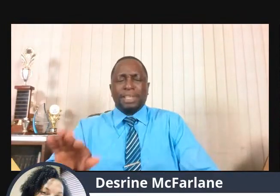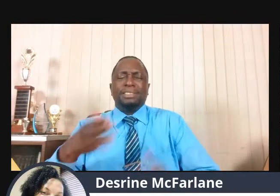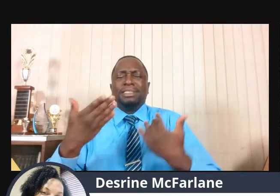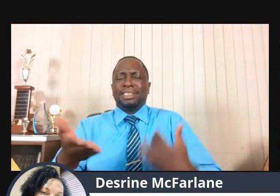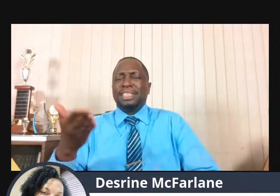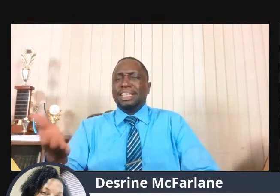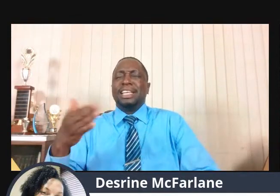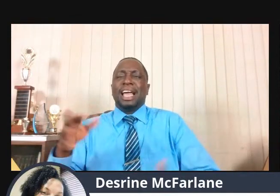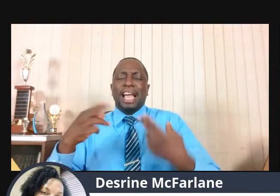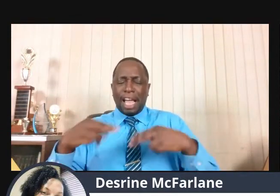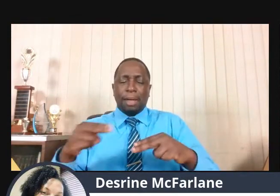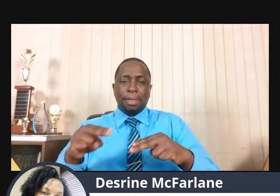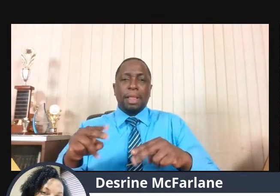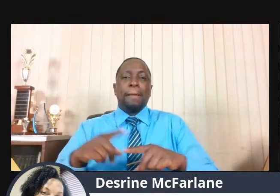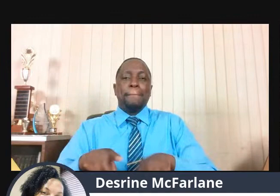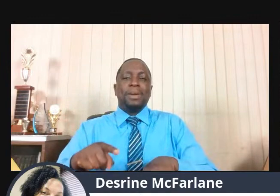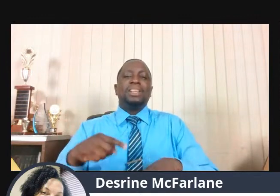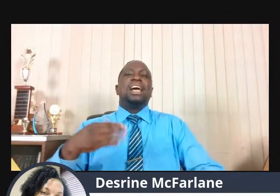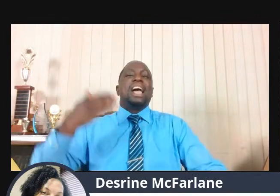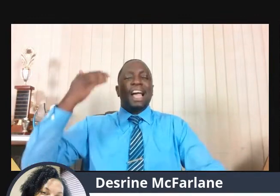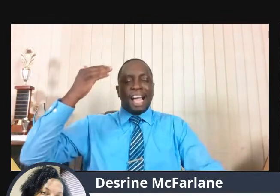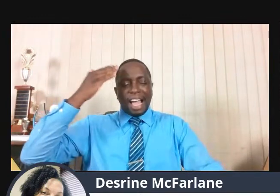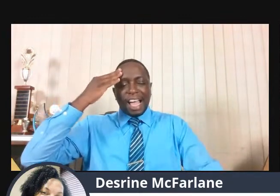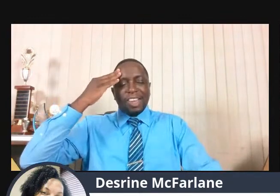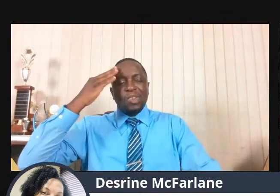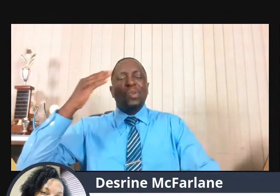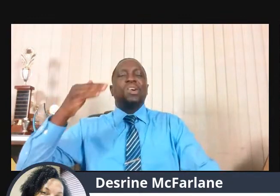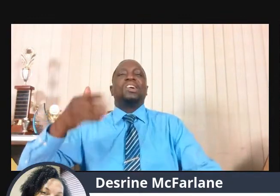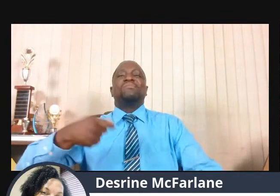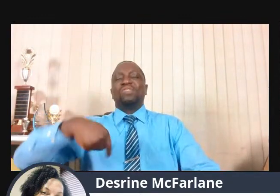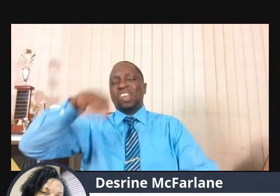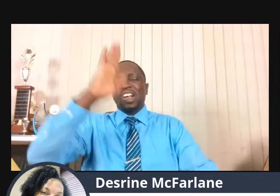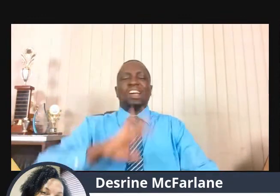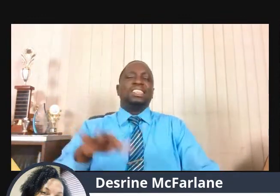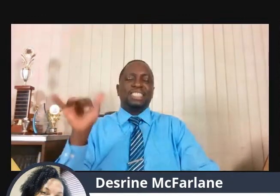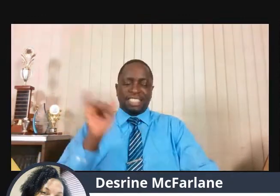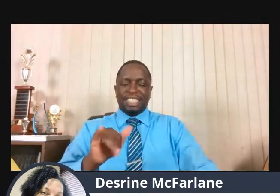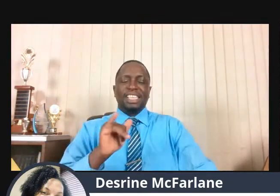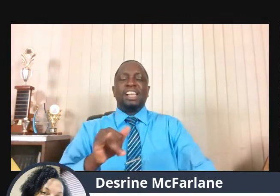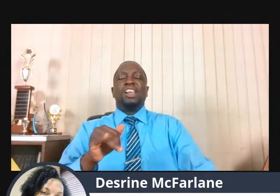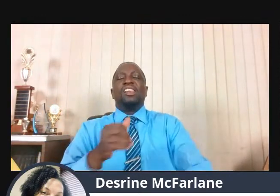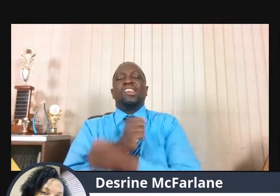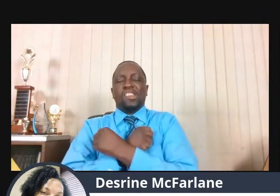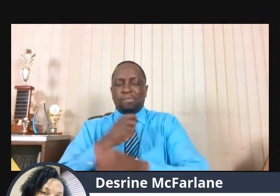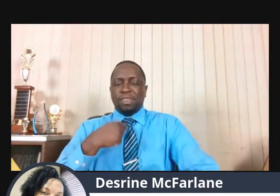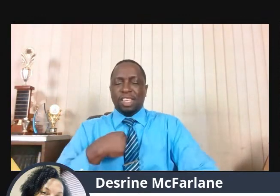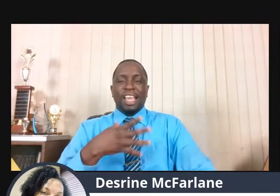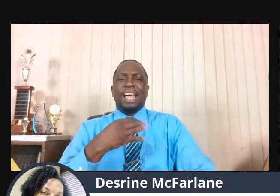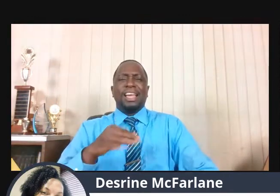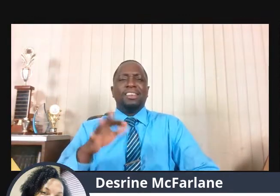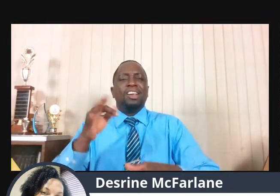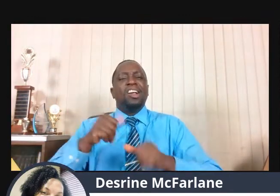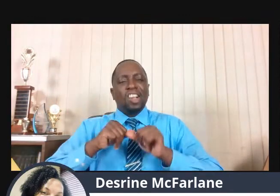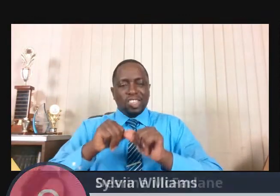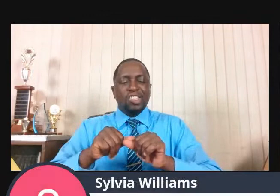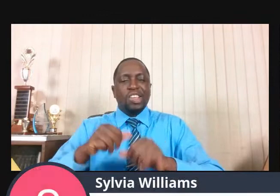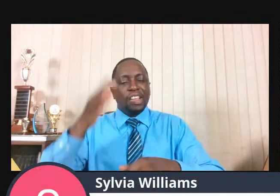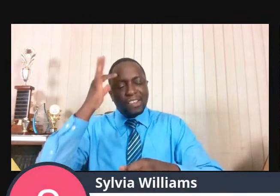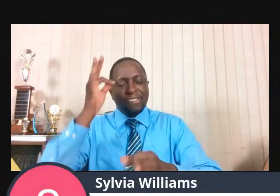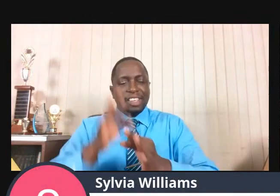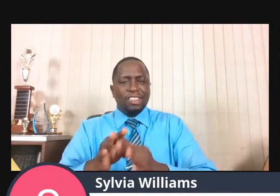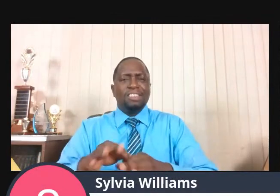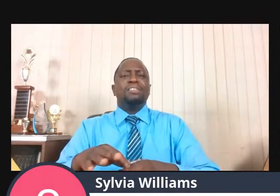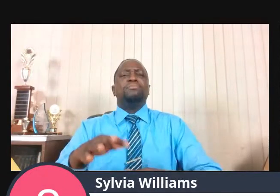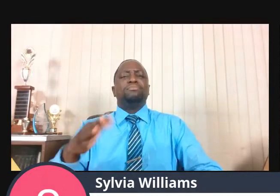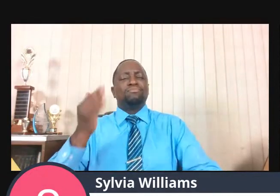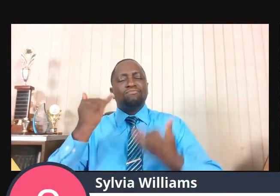know that God still loves me. I will hold on. Tonight, I encourage you